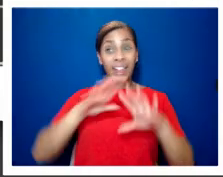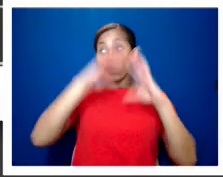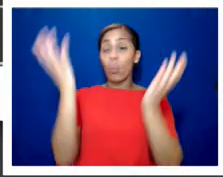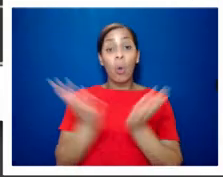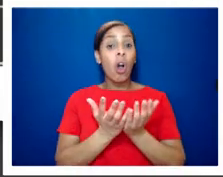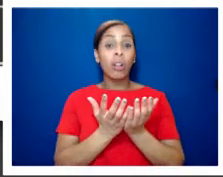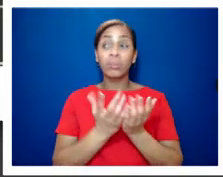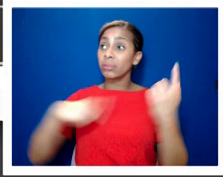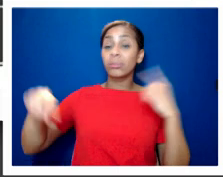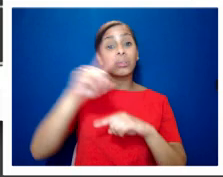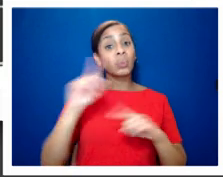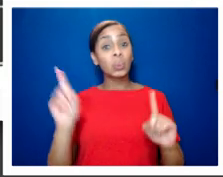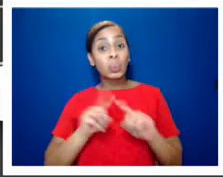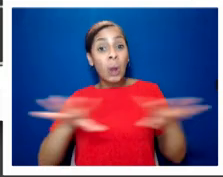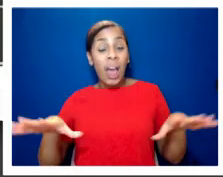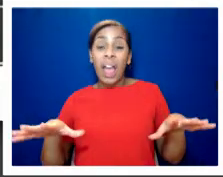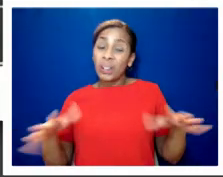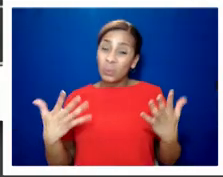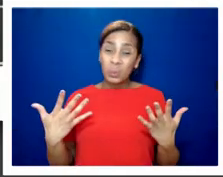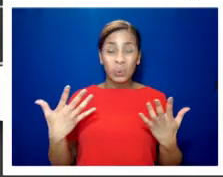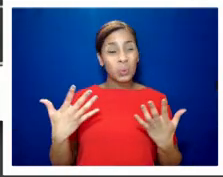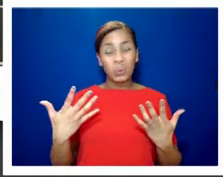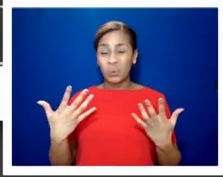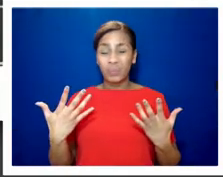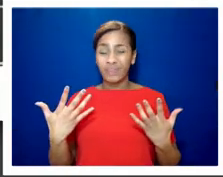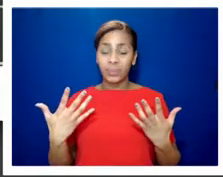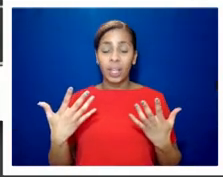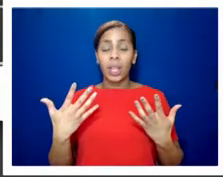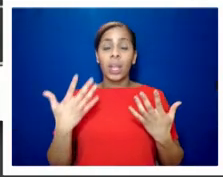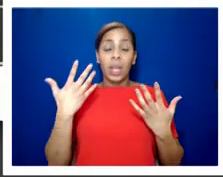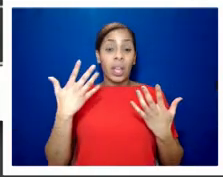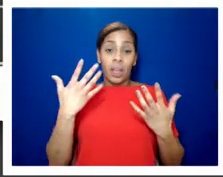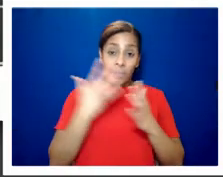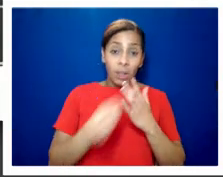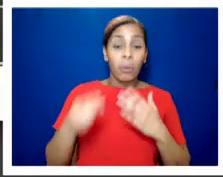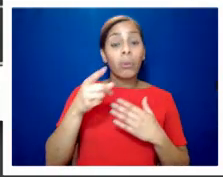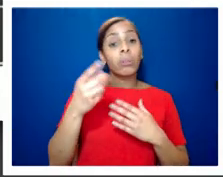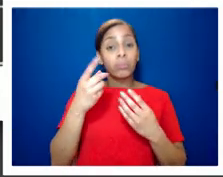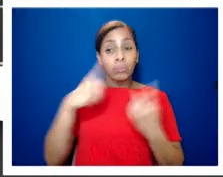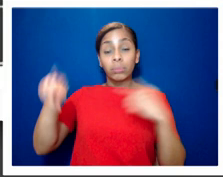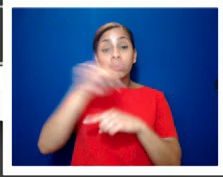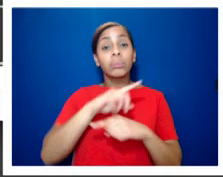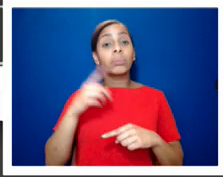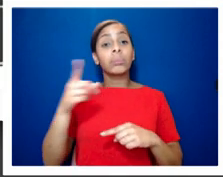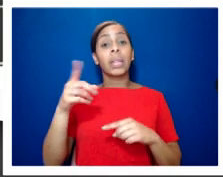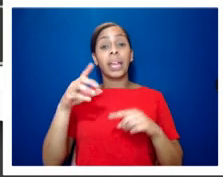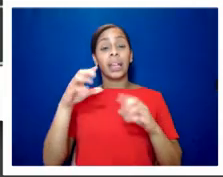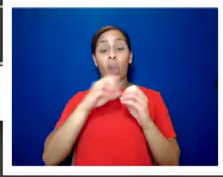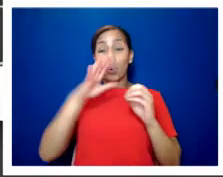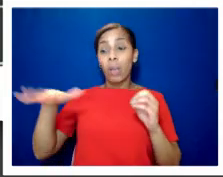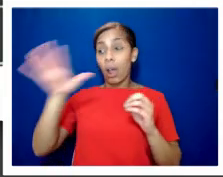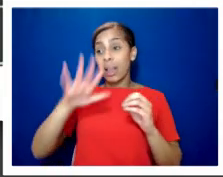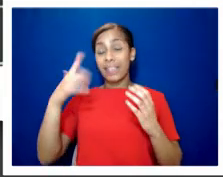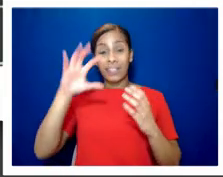be pretty bleak or grim at times homosexuality continues to be legal in seven states in oceania nine in the americas